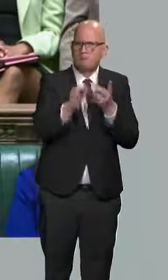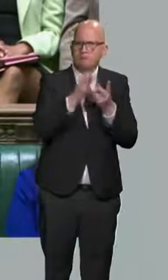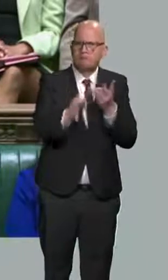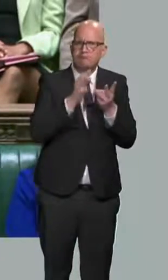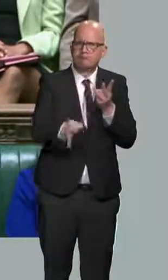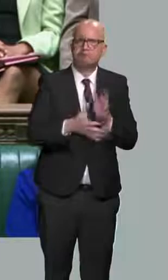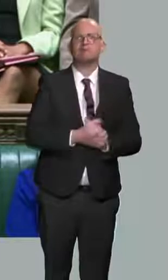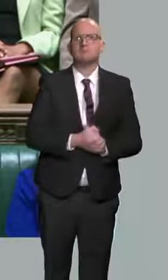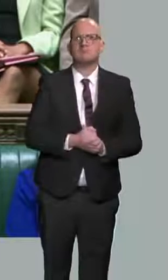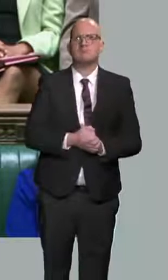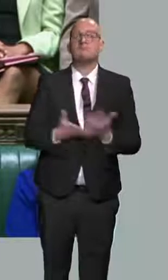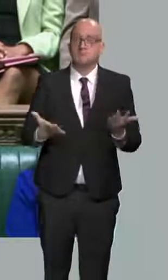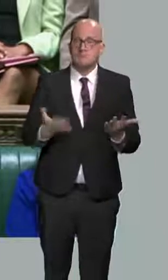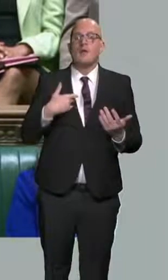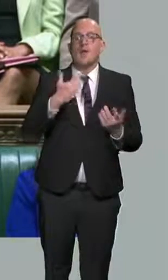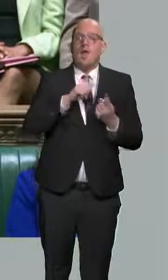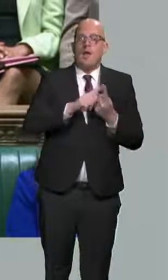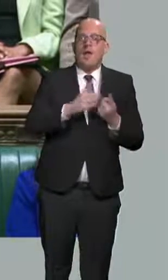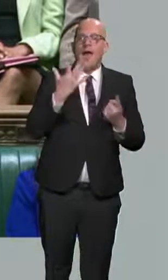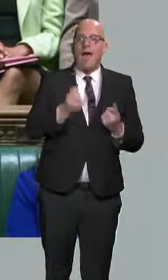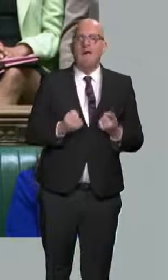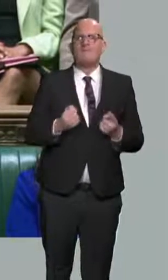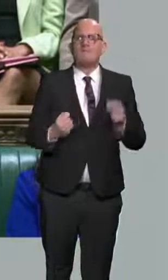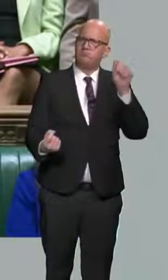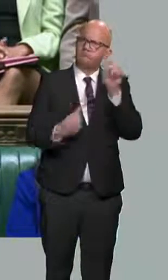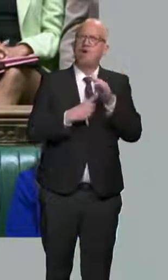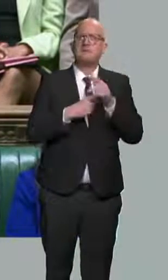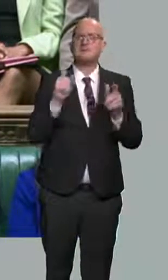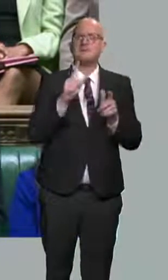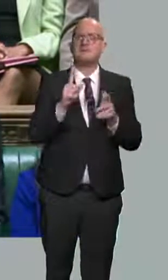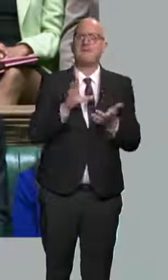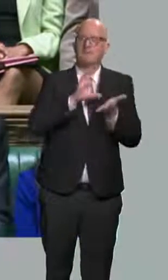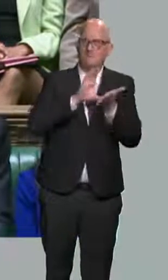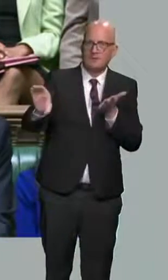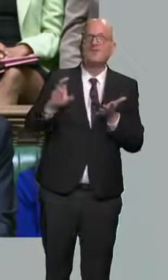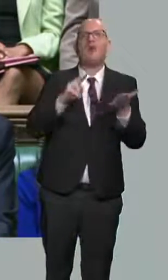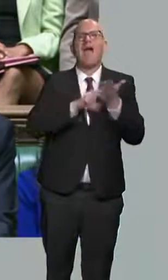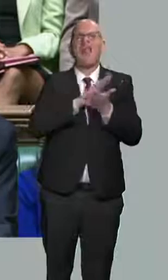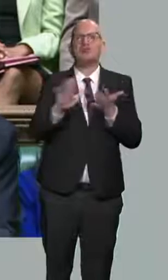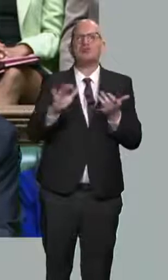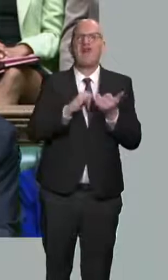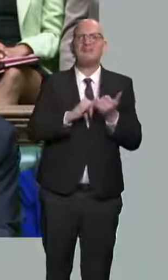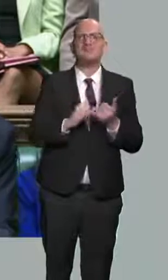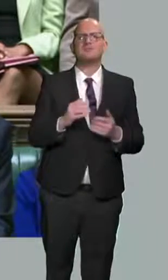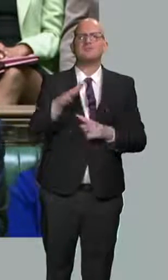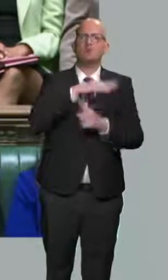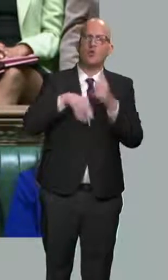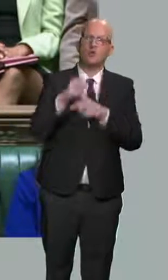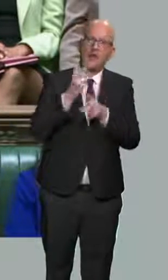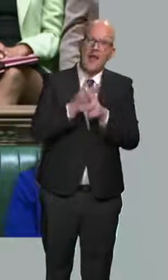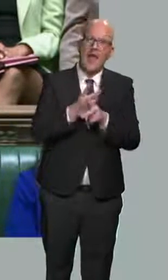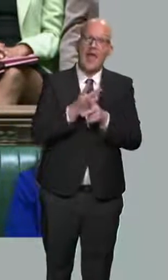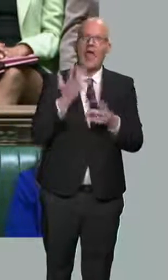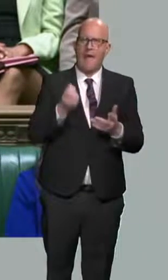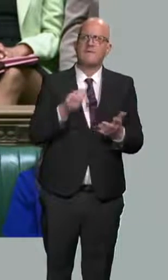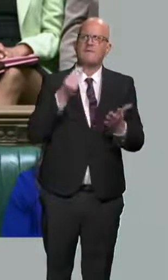dedicated funding source for the country's top priority, the NHS and social care, providing funding over the long term